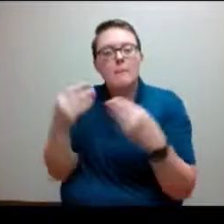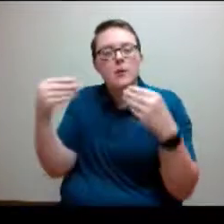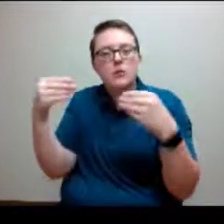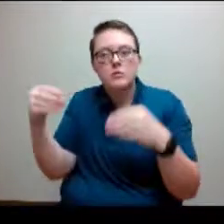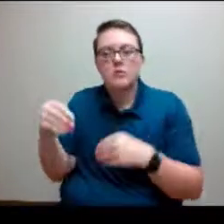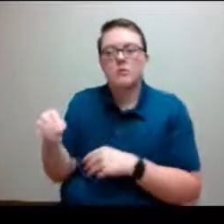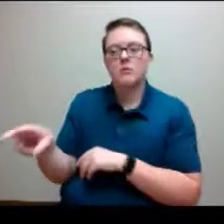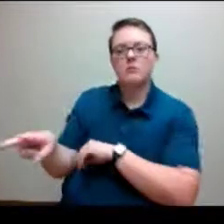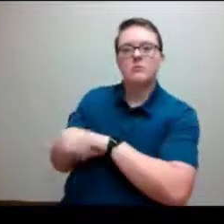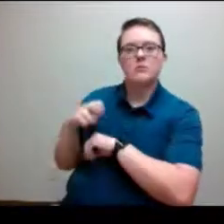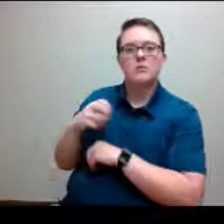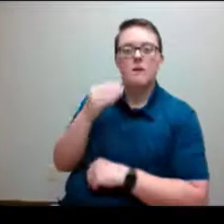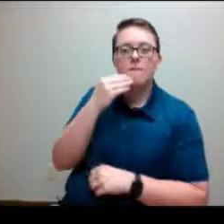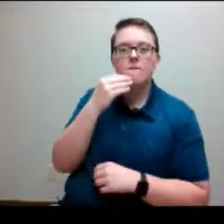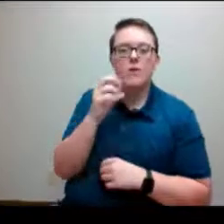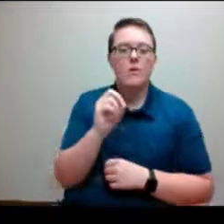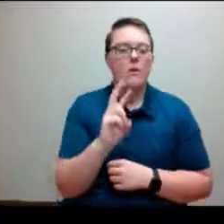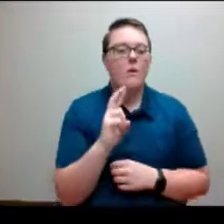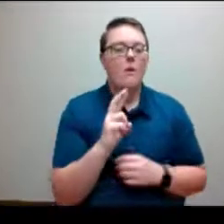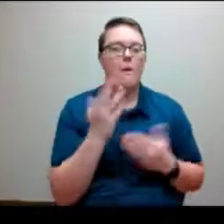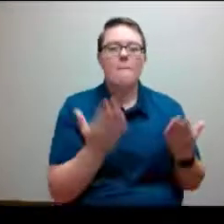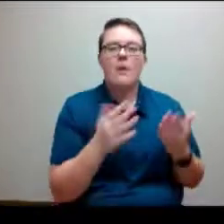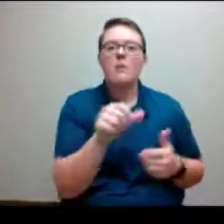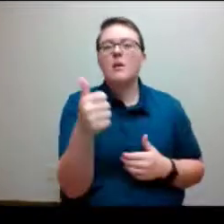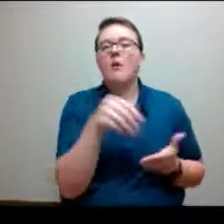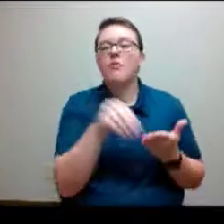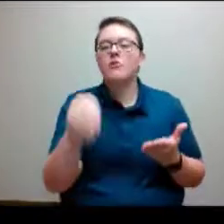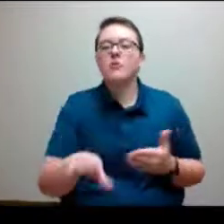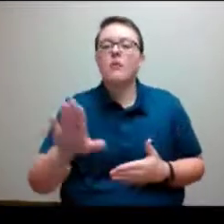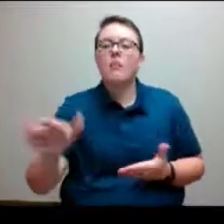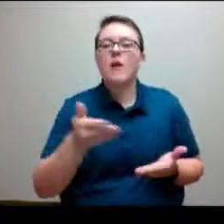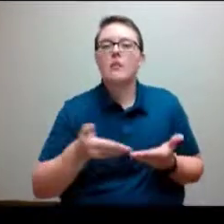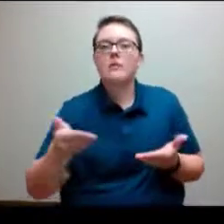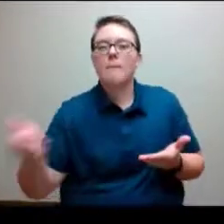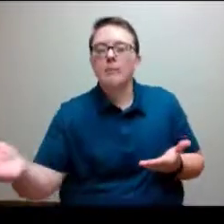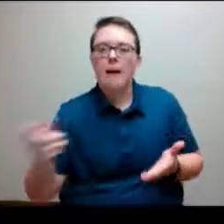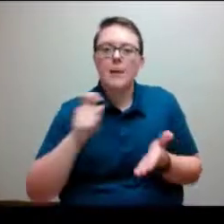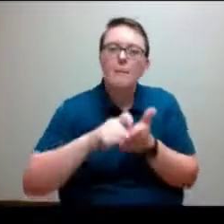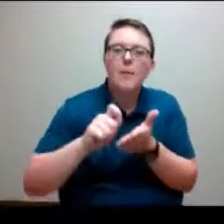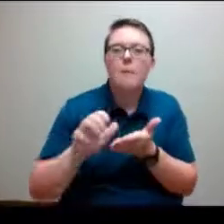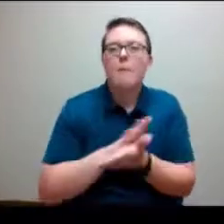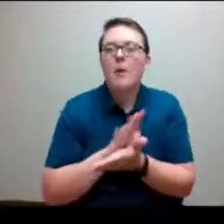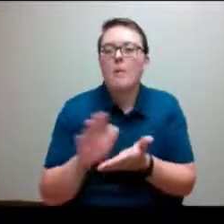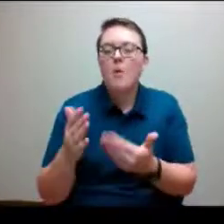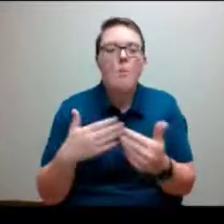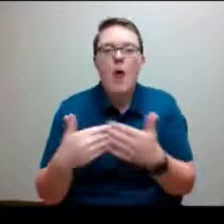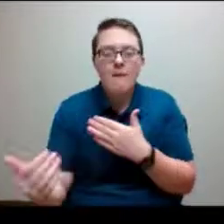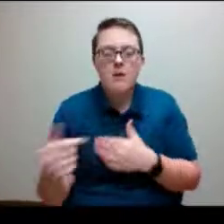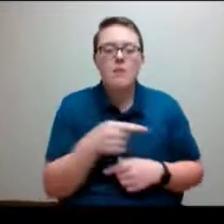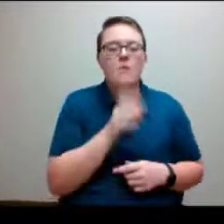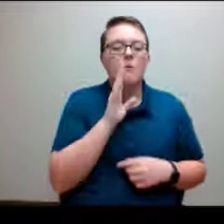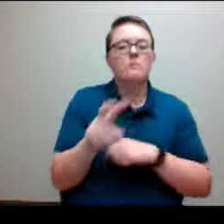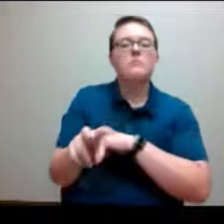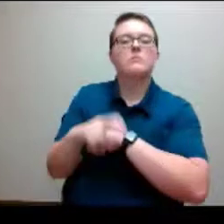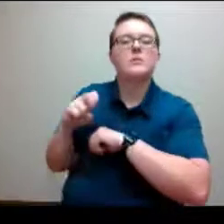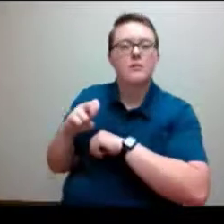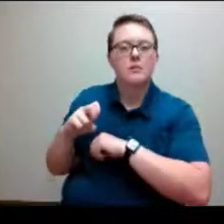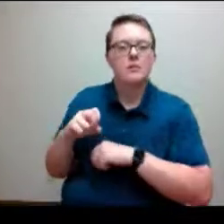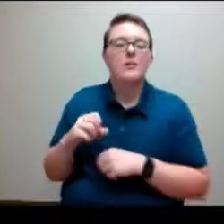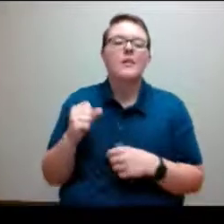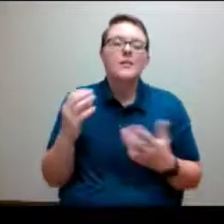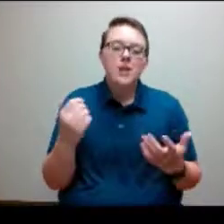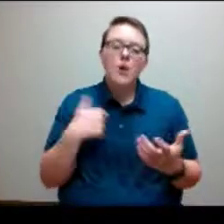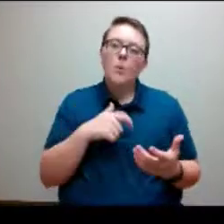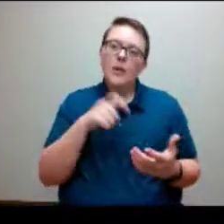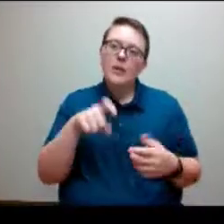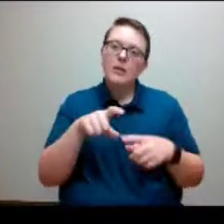nature. And so if you're made aware of those incidents, definitely let us know because we want to make sure that not only do we, you know, hold those individuals accountable for the